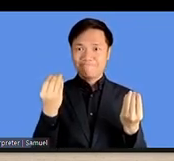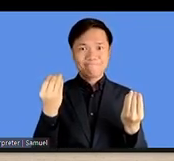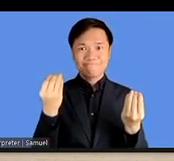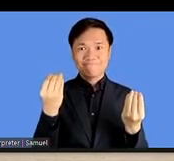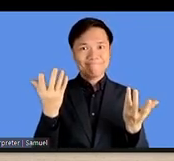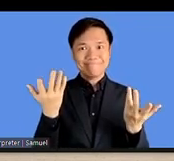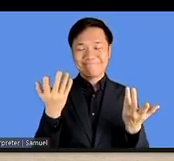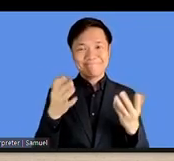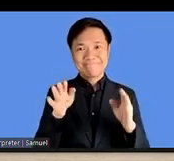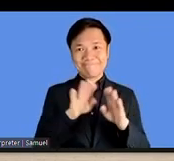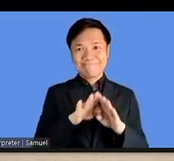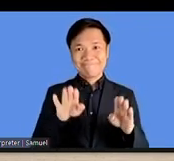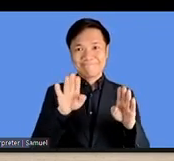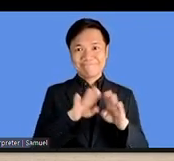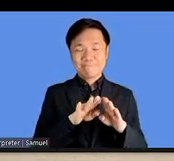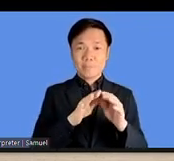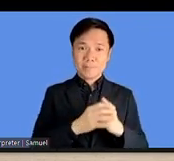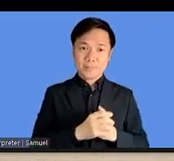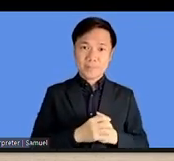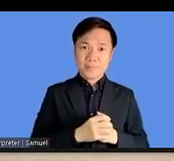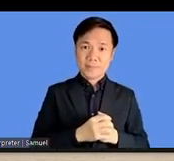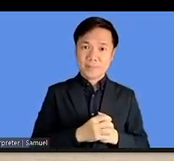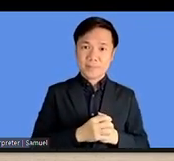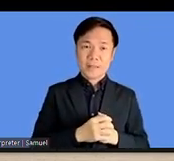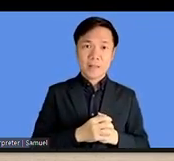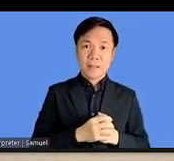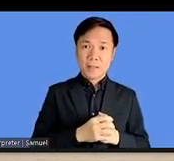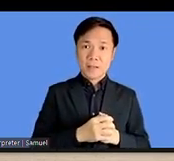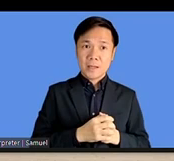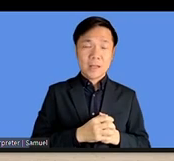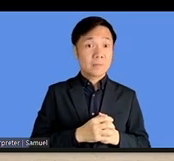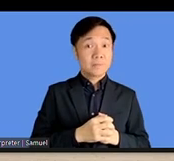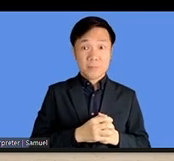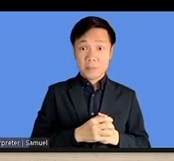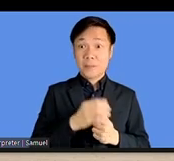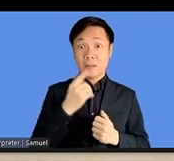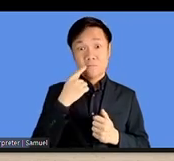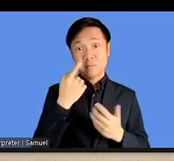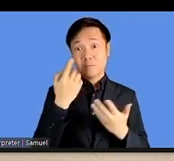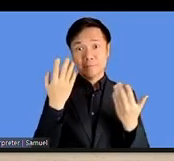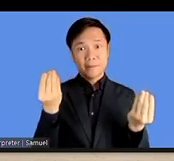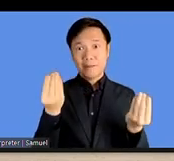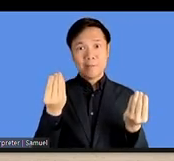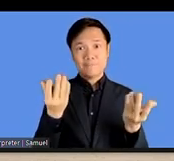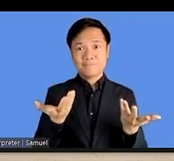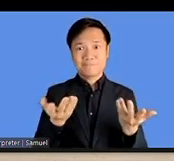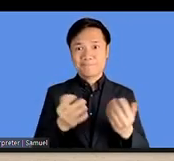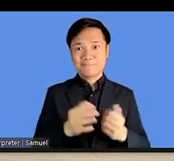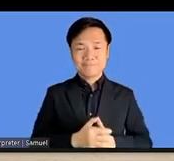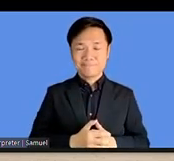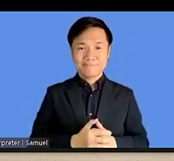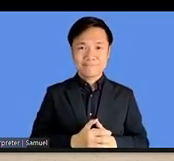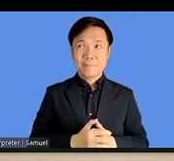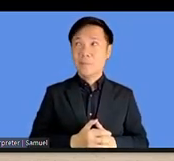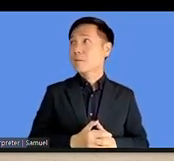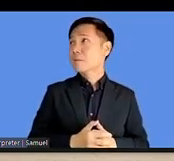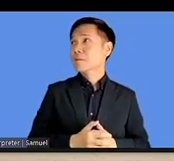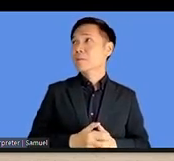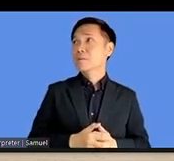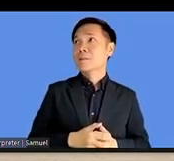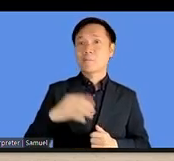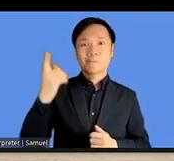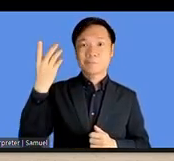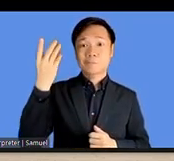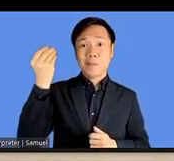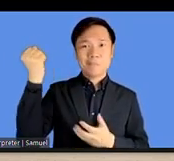accessibility is, except a sort of a box that they have to check that comes down from whoever's commissioning their,